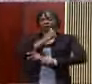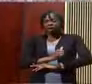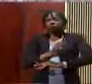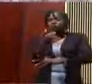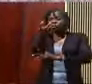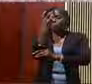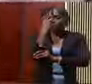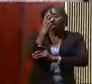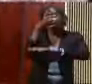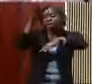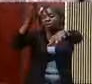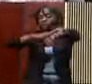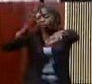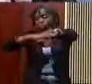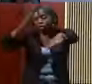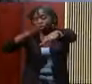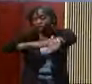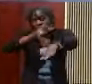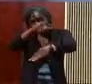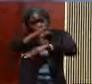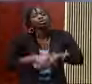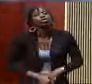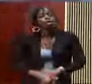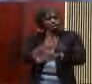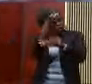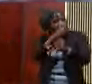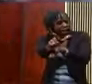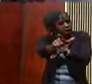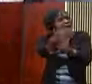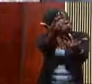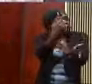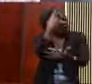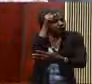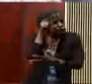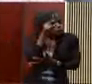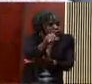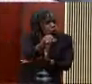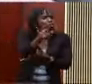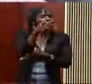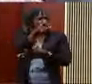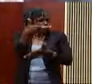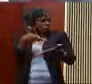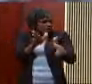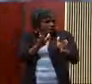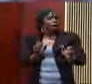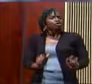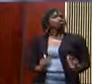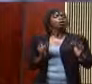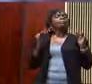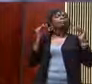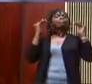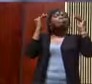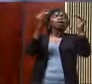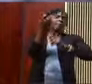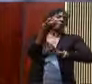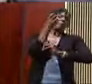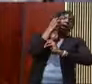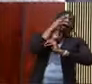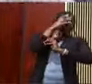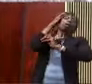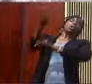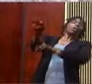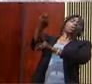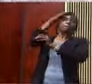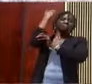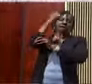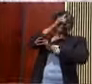you better be careful because there's a hell waiting on those who allow their privilege to blind them to the predicament